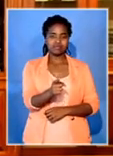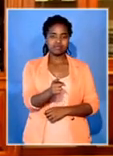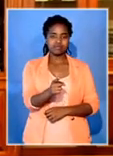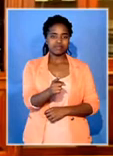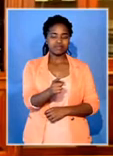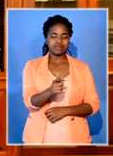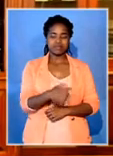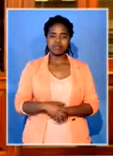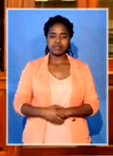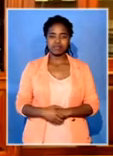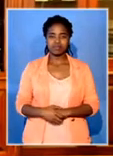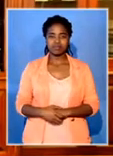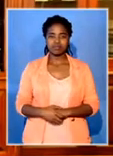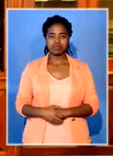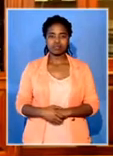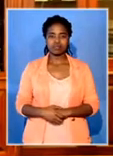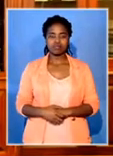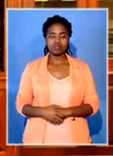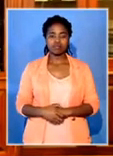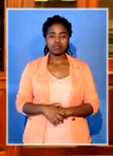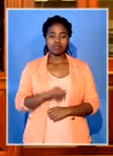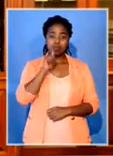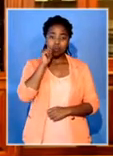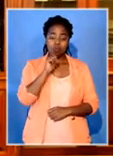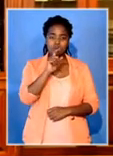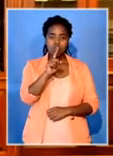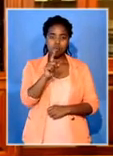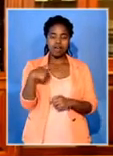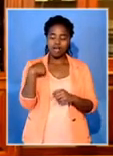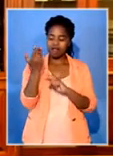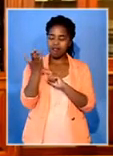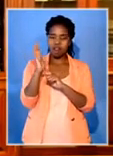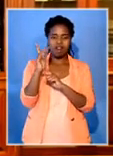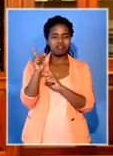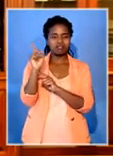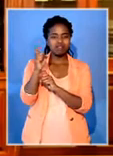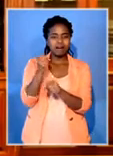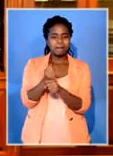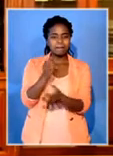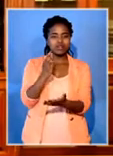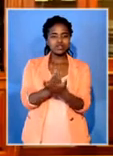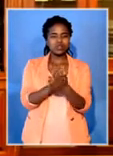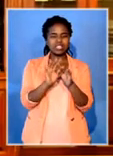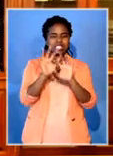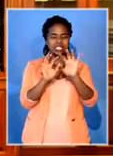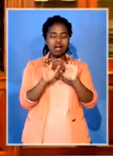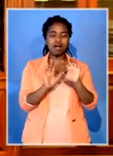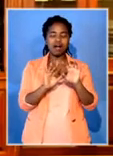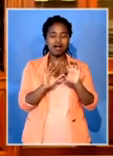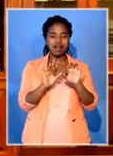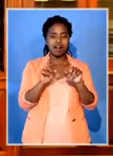And the encryption of the signal could potentially cause harm